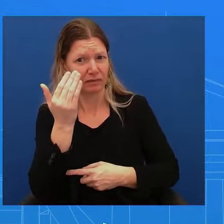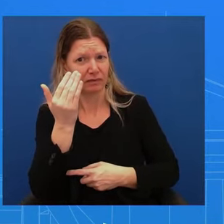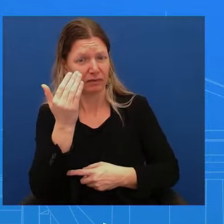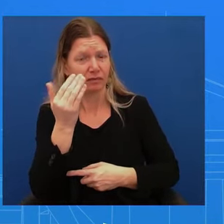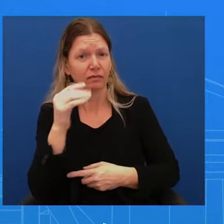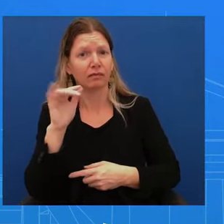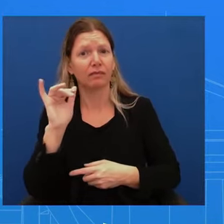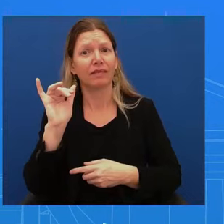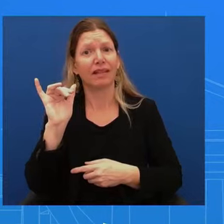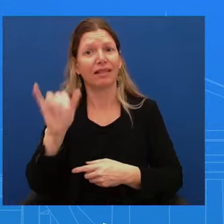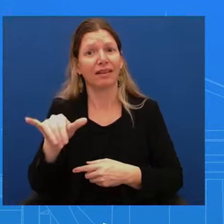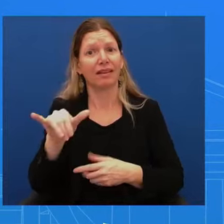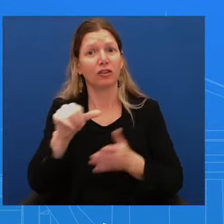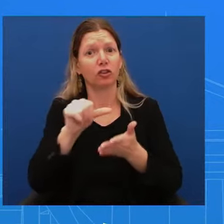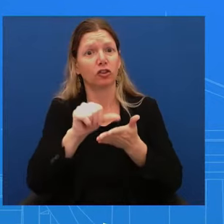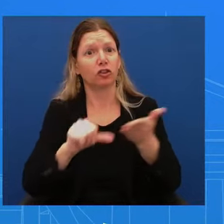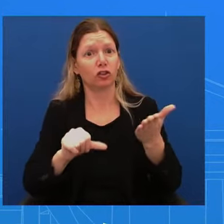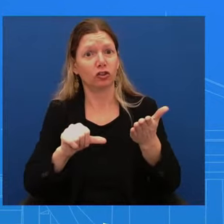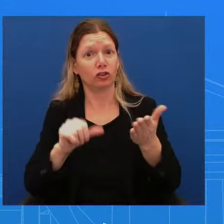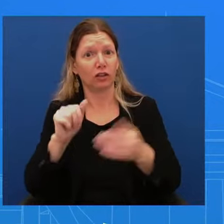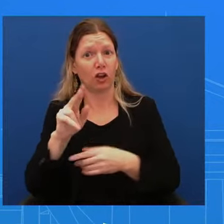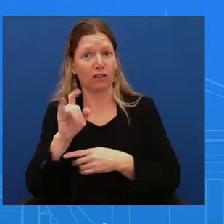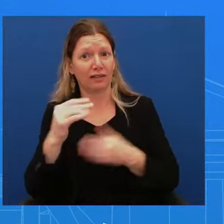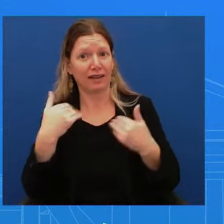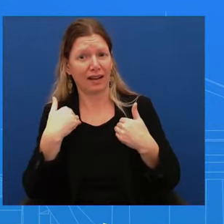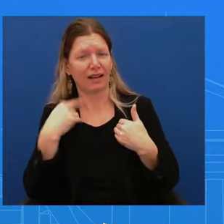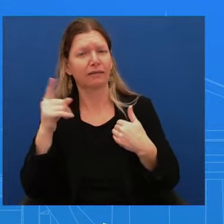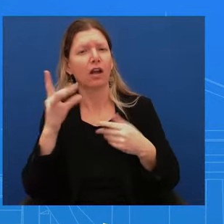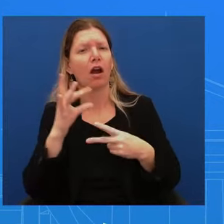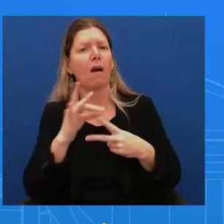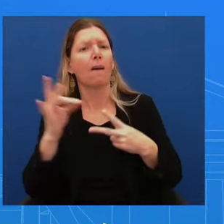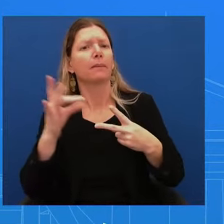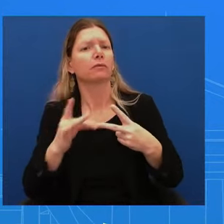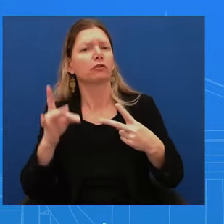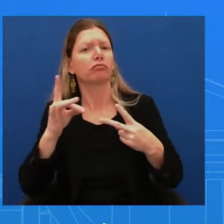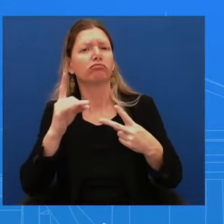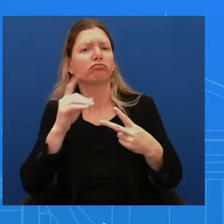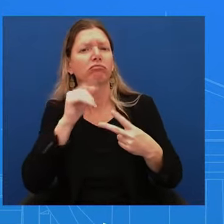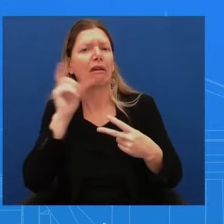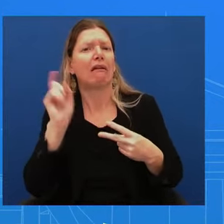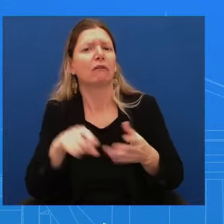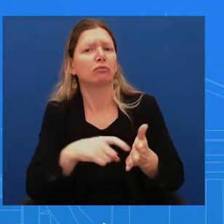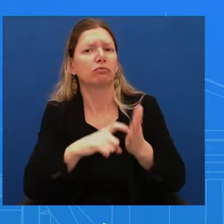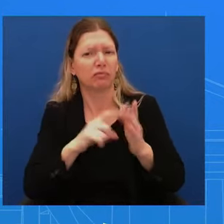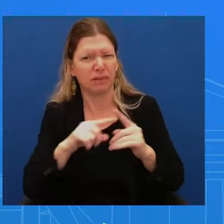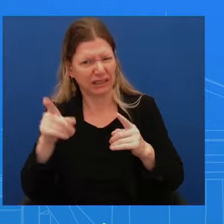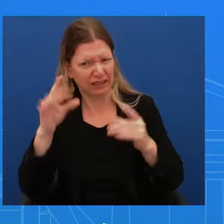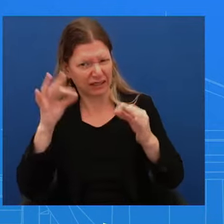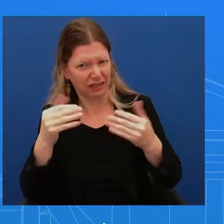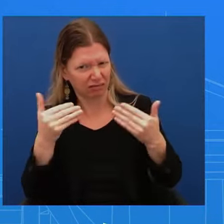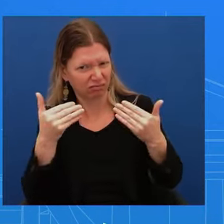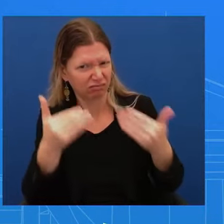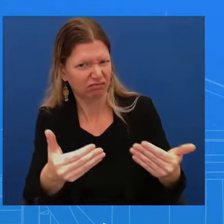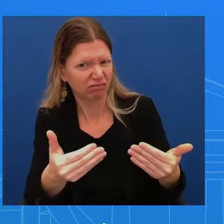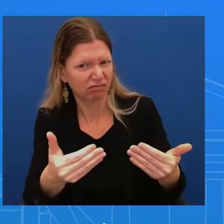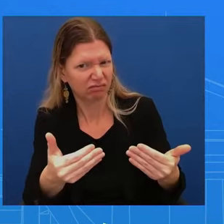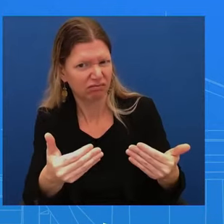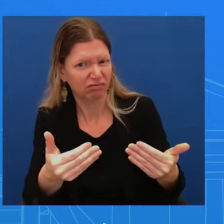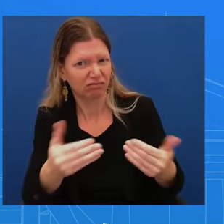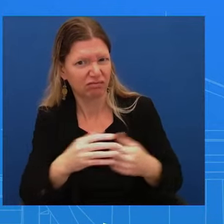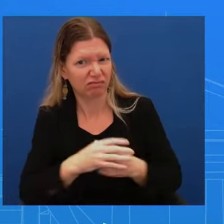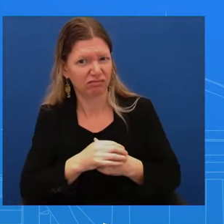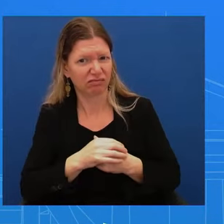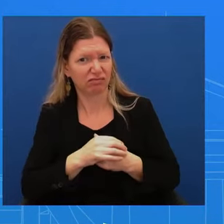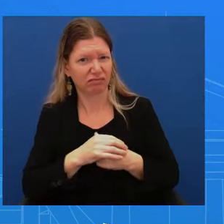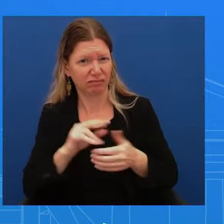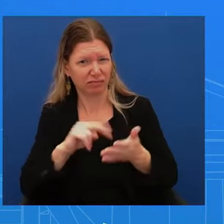stuff. But as far as I know, that phrase elective medical procedure came in the statement by the two doctors at Walter Reed. That wasn't a